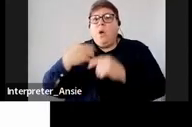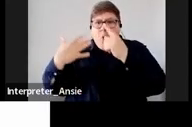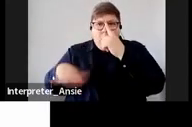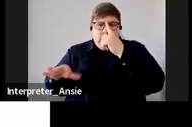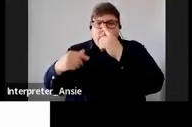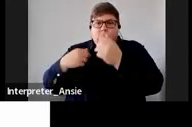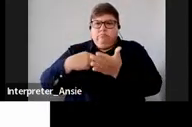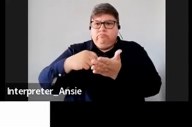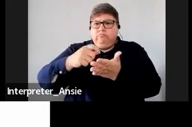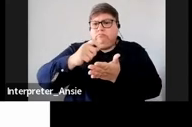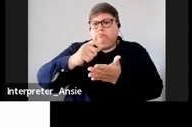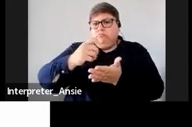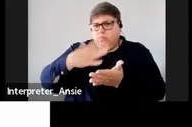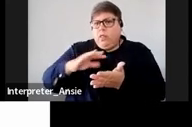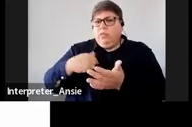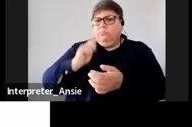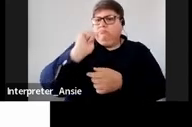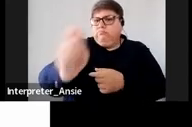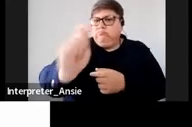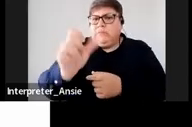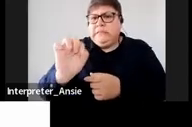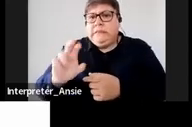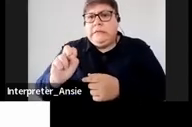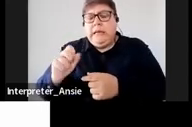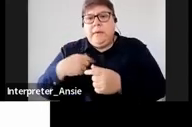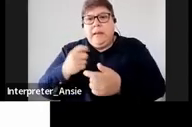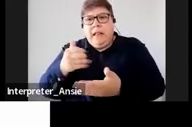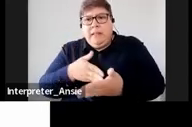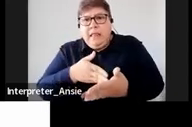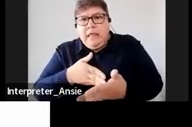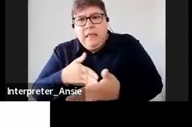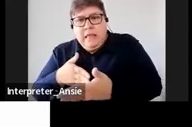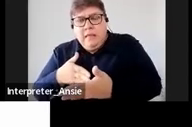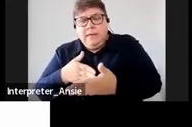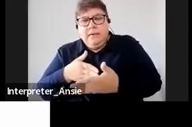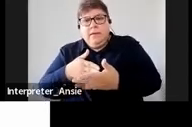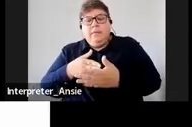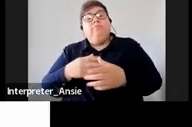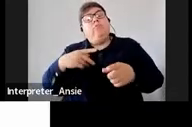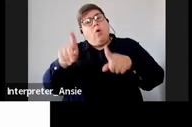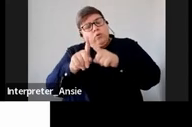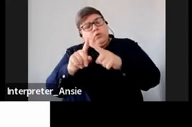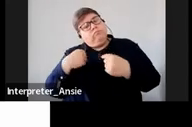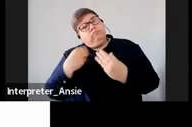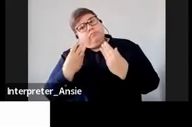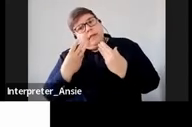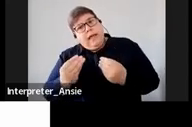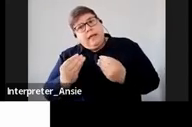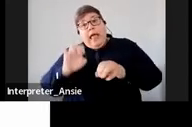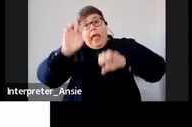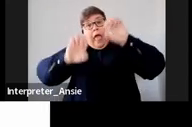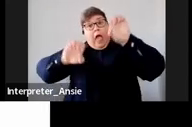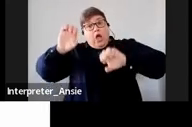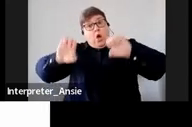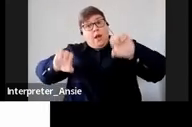with fully one and secondly you are also able to indicate the economic activities